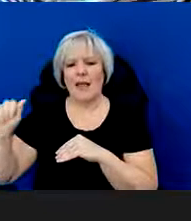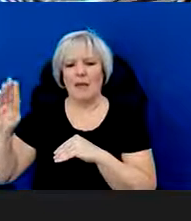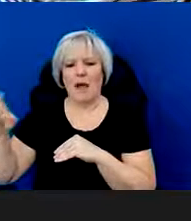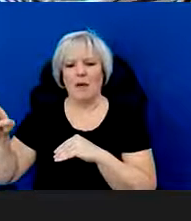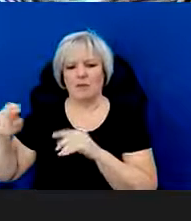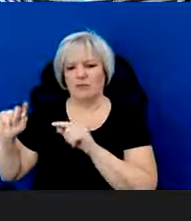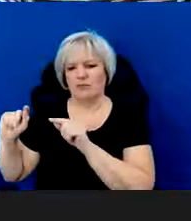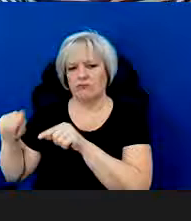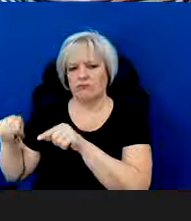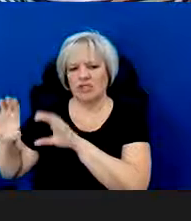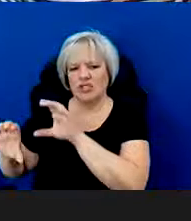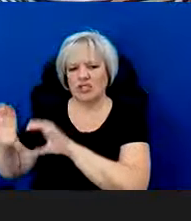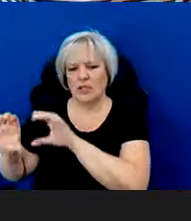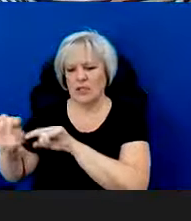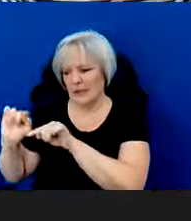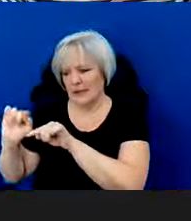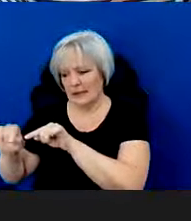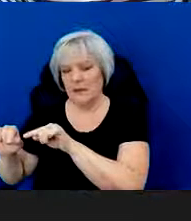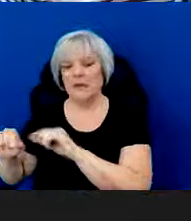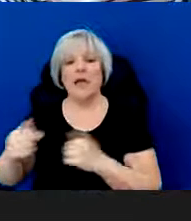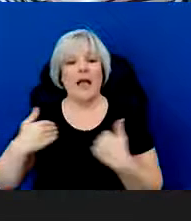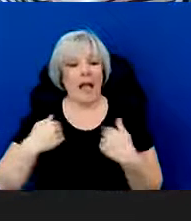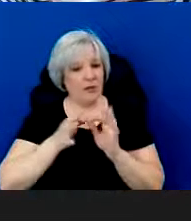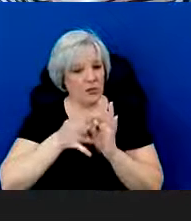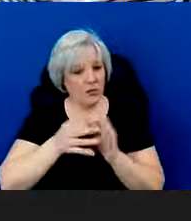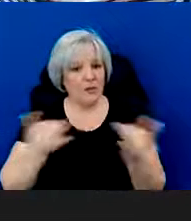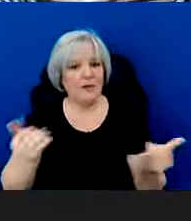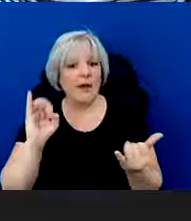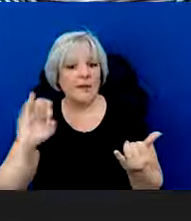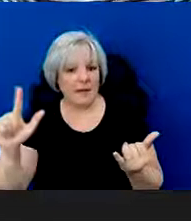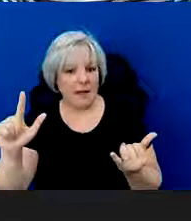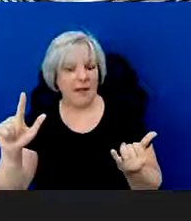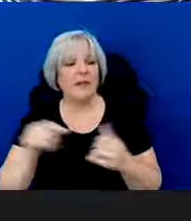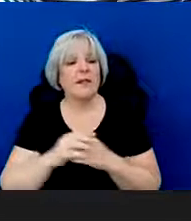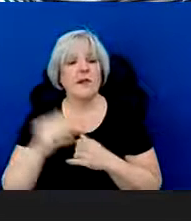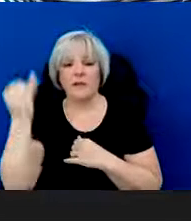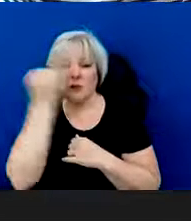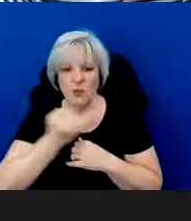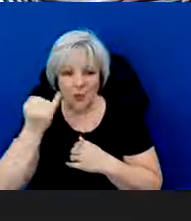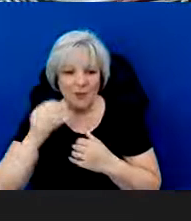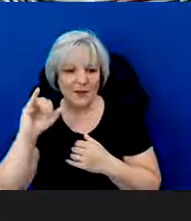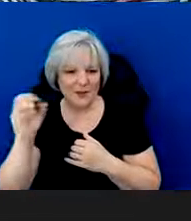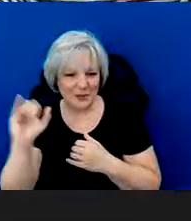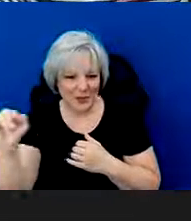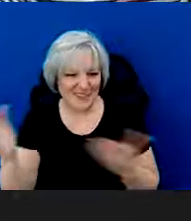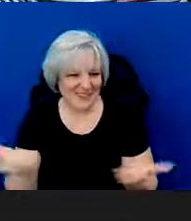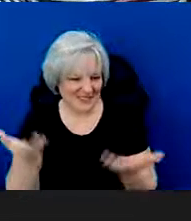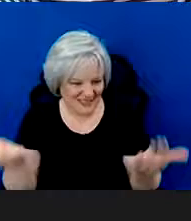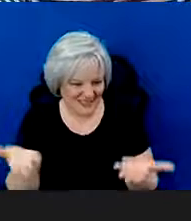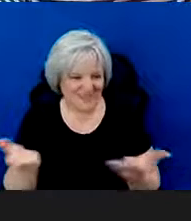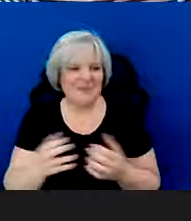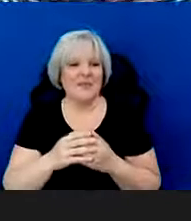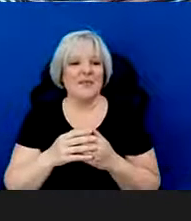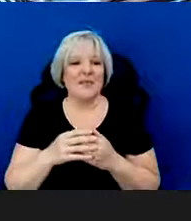screen. We have ASL interpretation for today's webinar. Joy is here with us. To